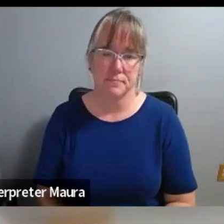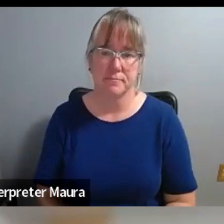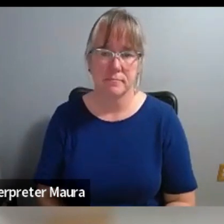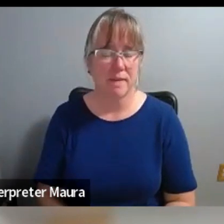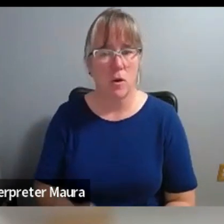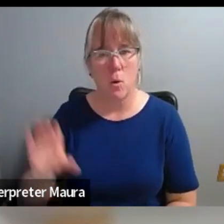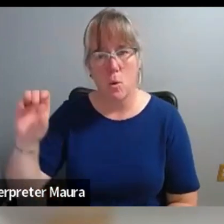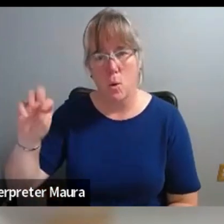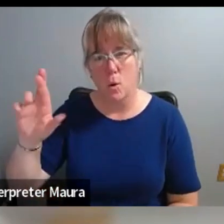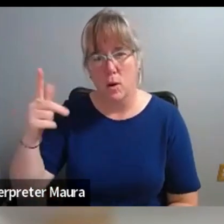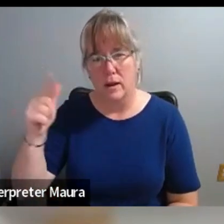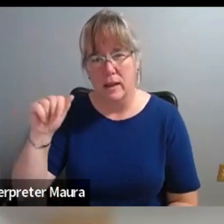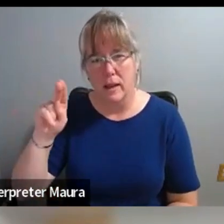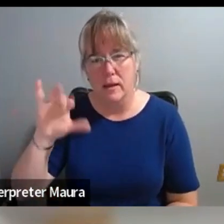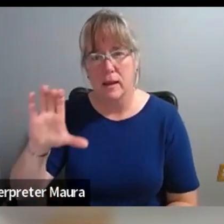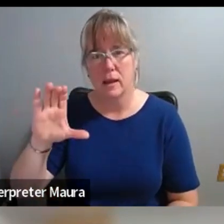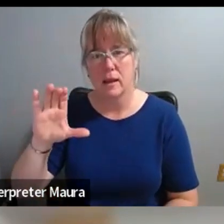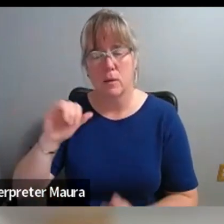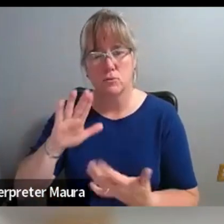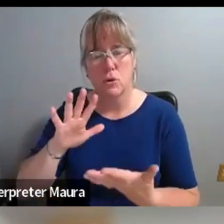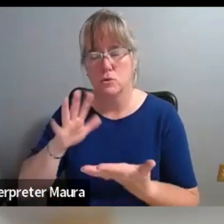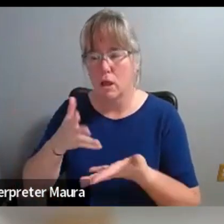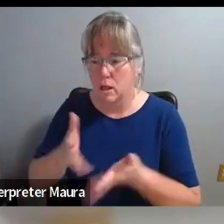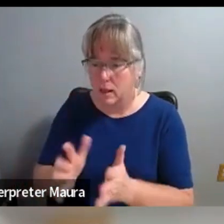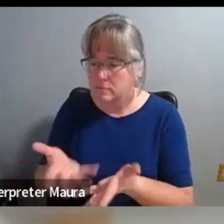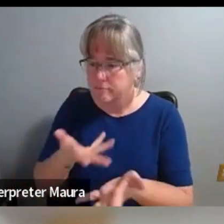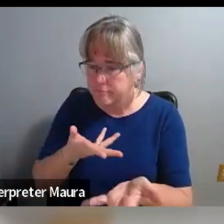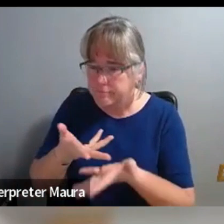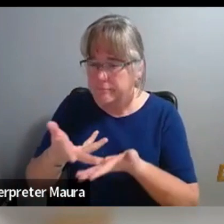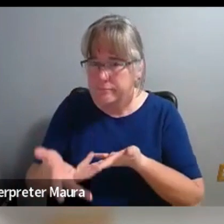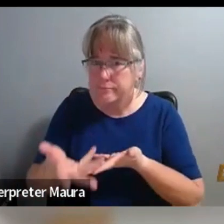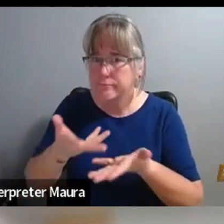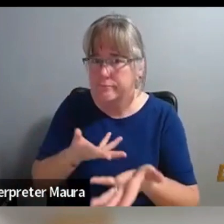kind of approach led us to where we needed to be.